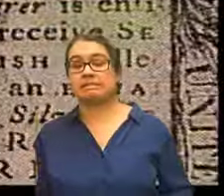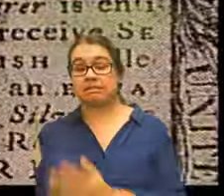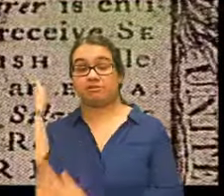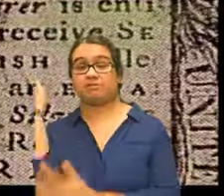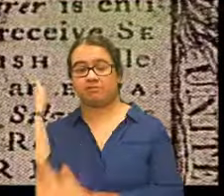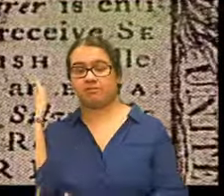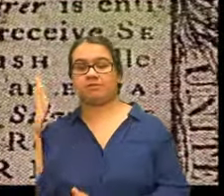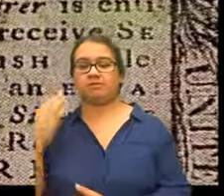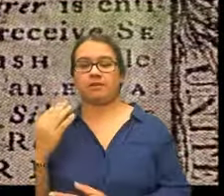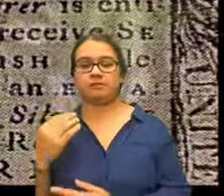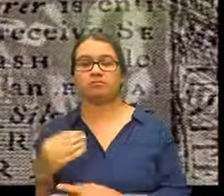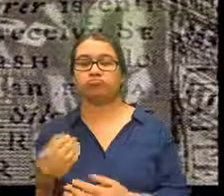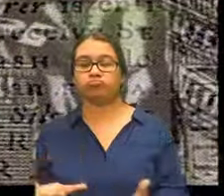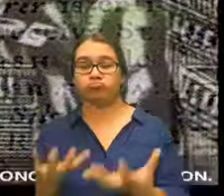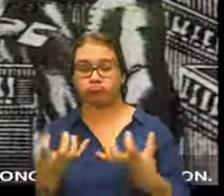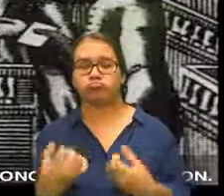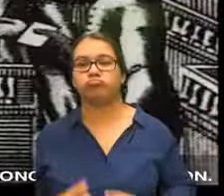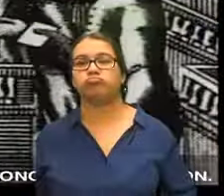country